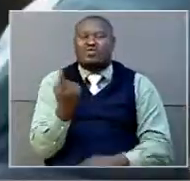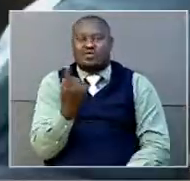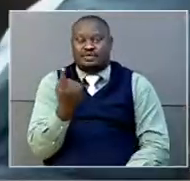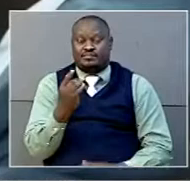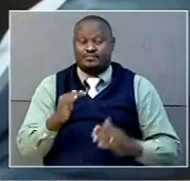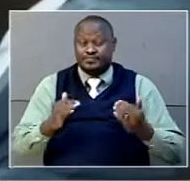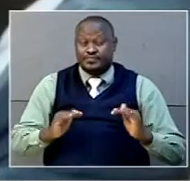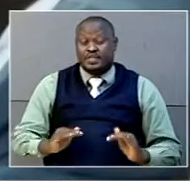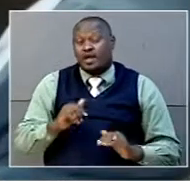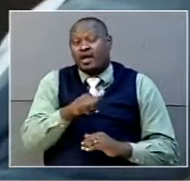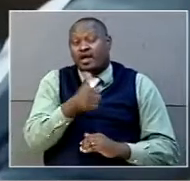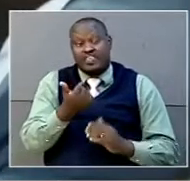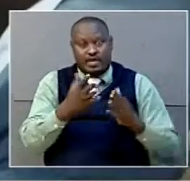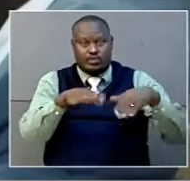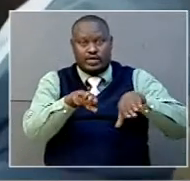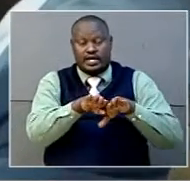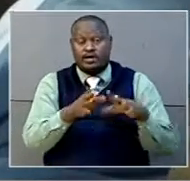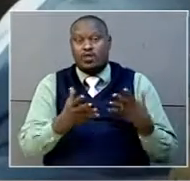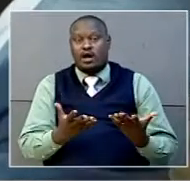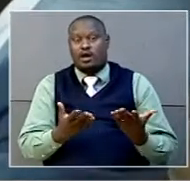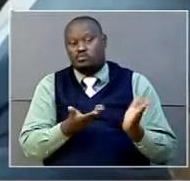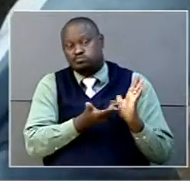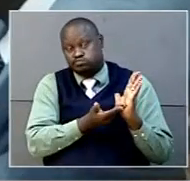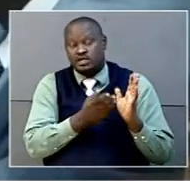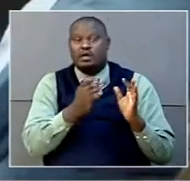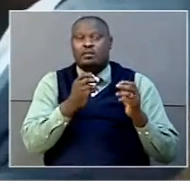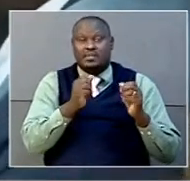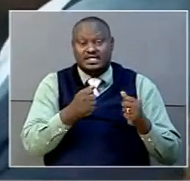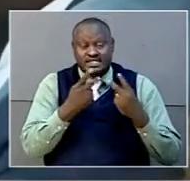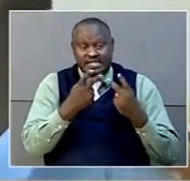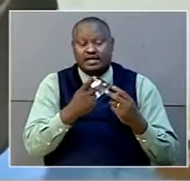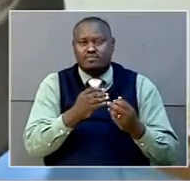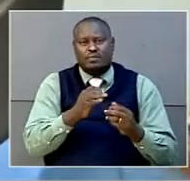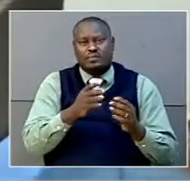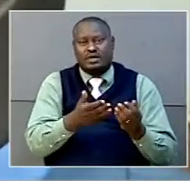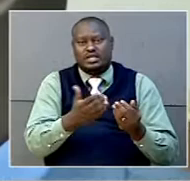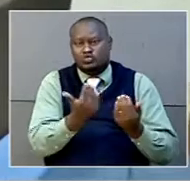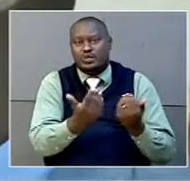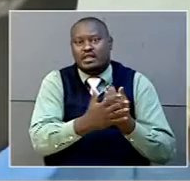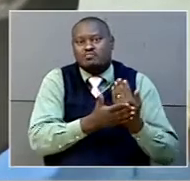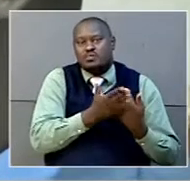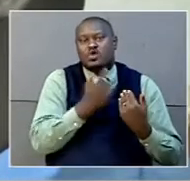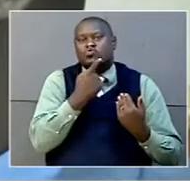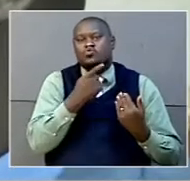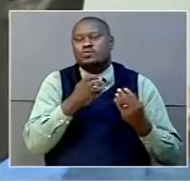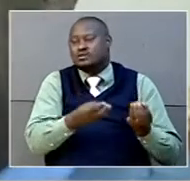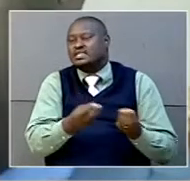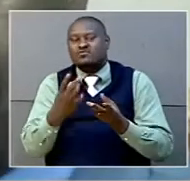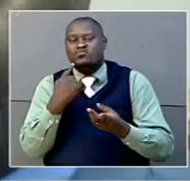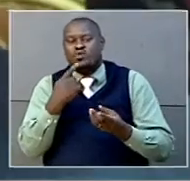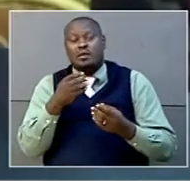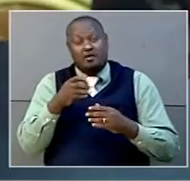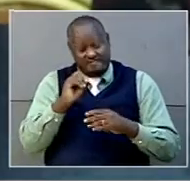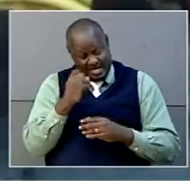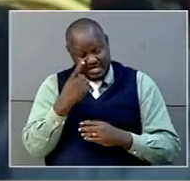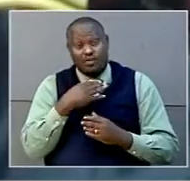Some of the issues already agreed upon include the award of a custodial sentence as a last result, especially where